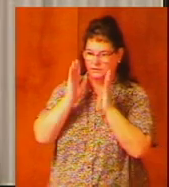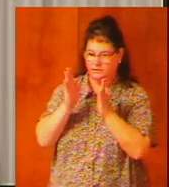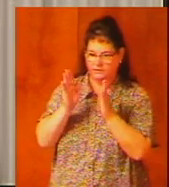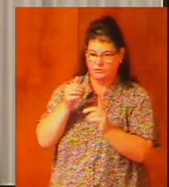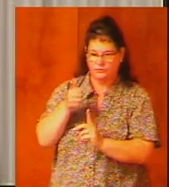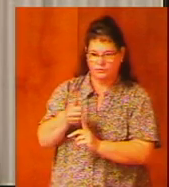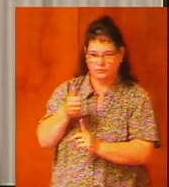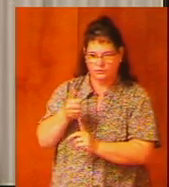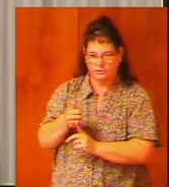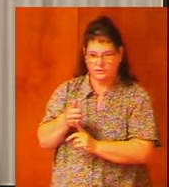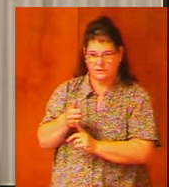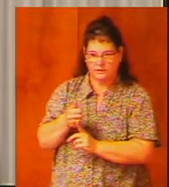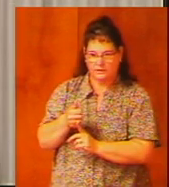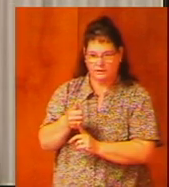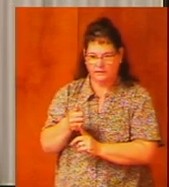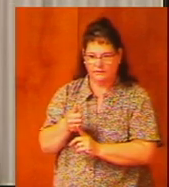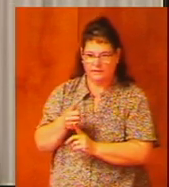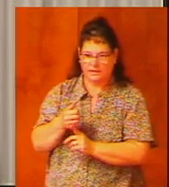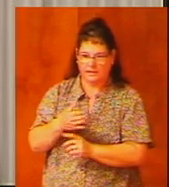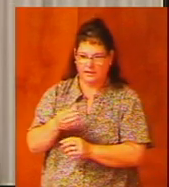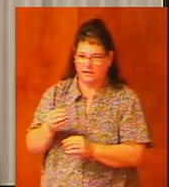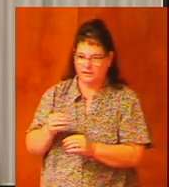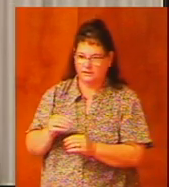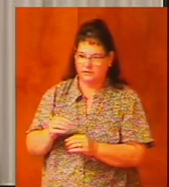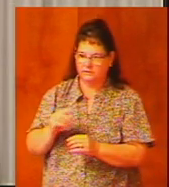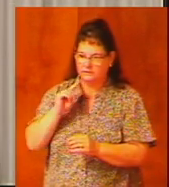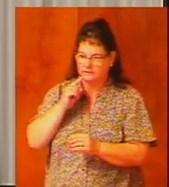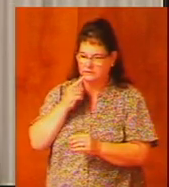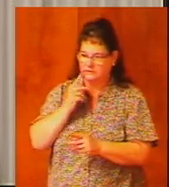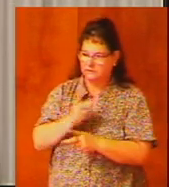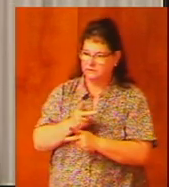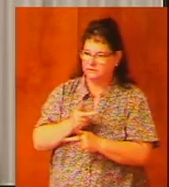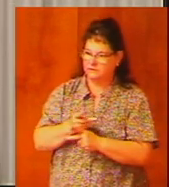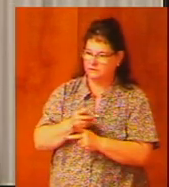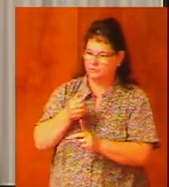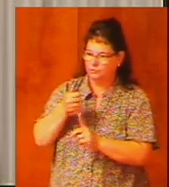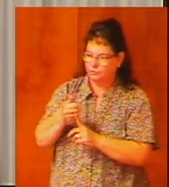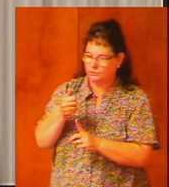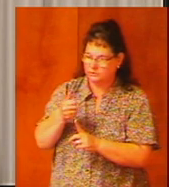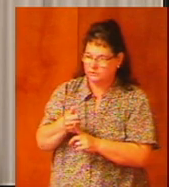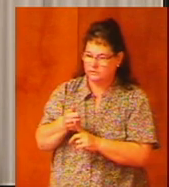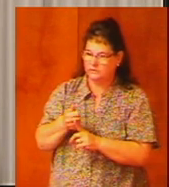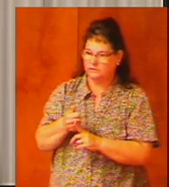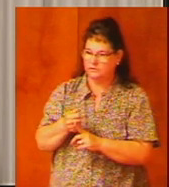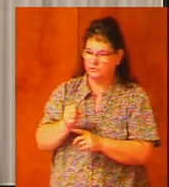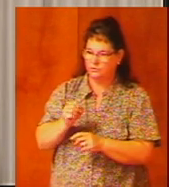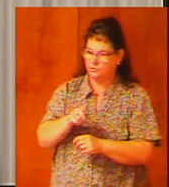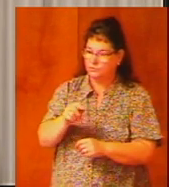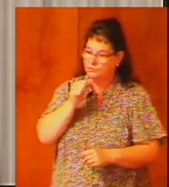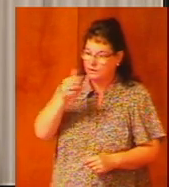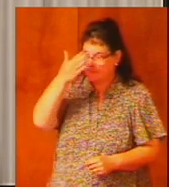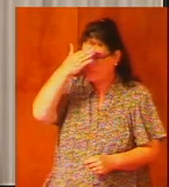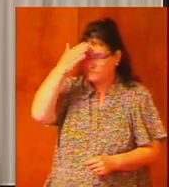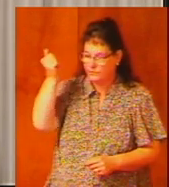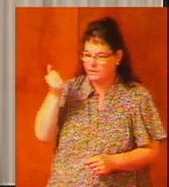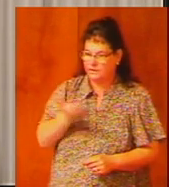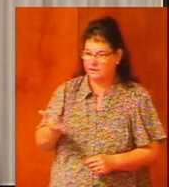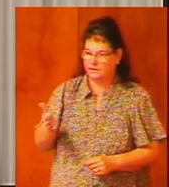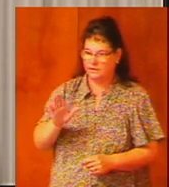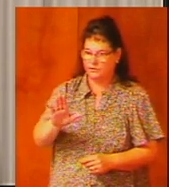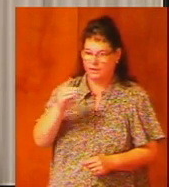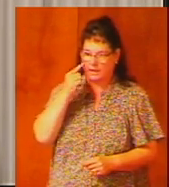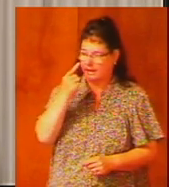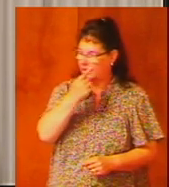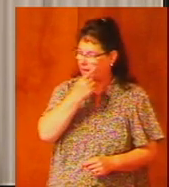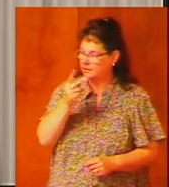yourself and diligently keep yourself lest you forget the things your eyes